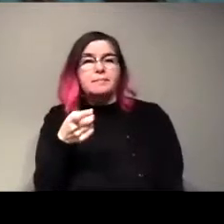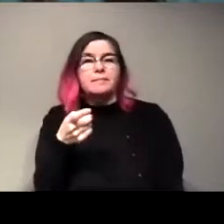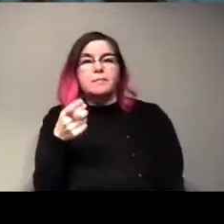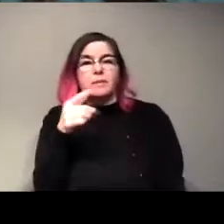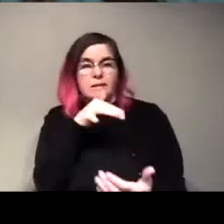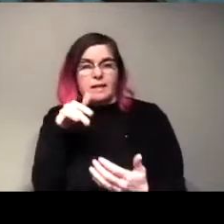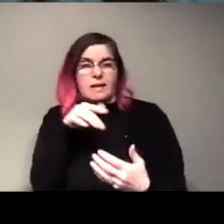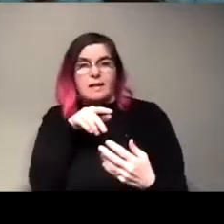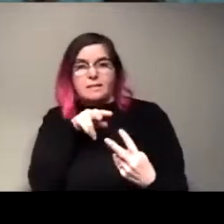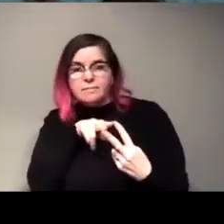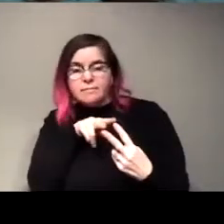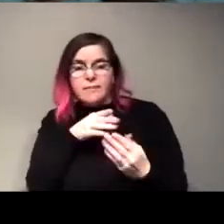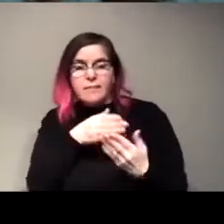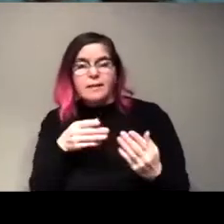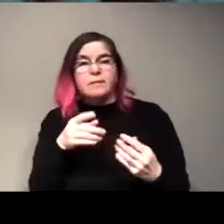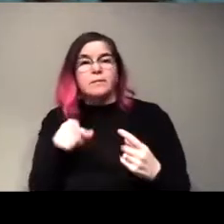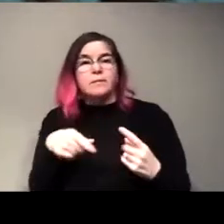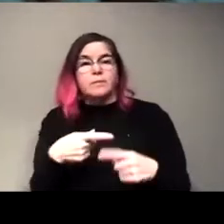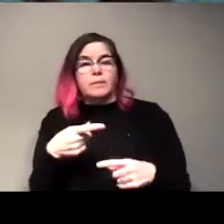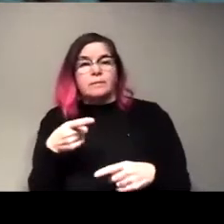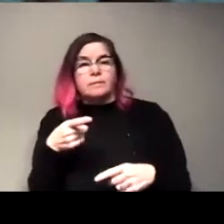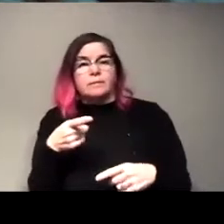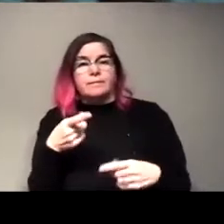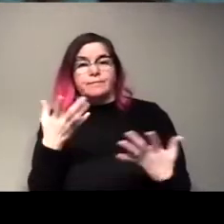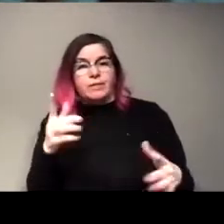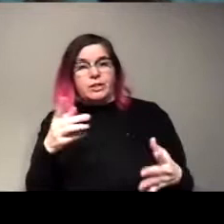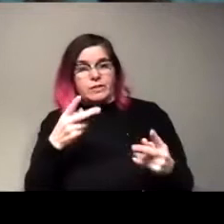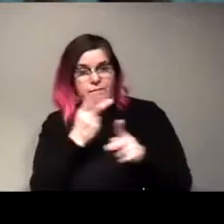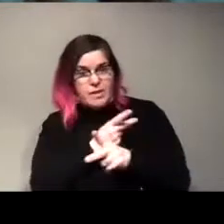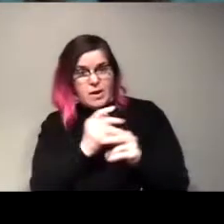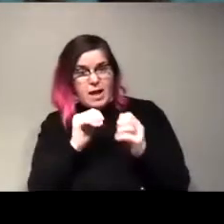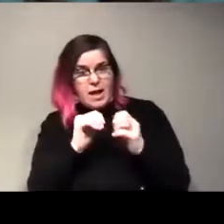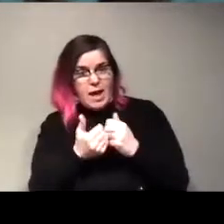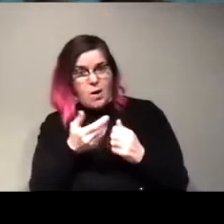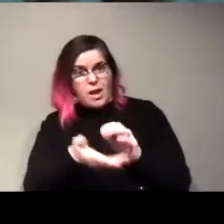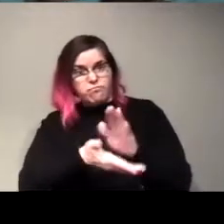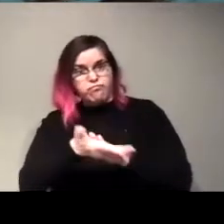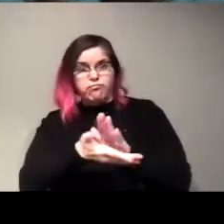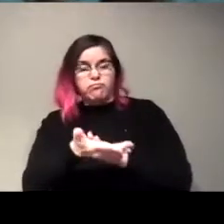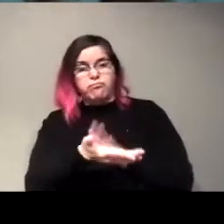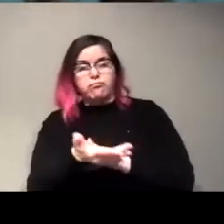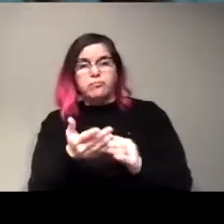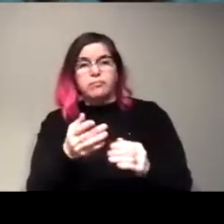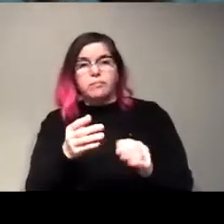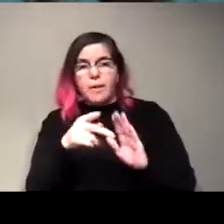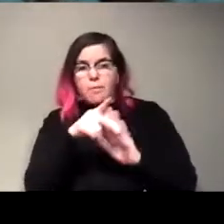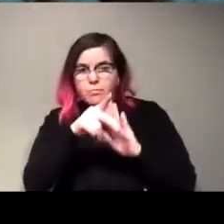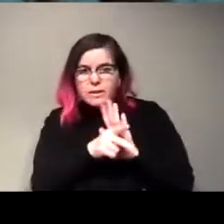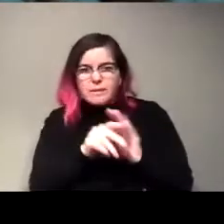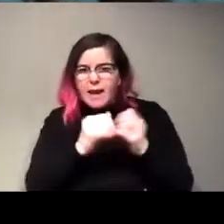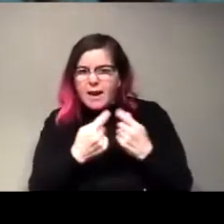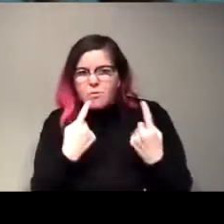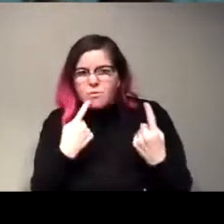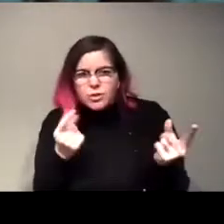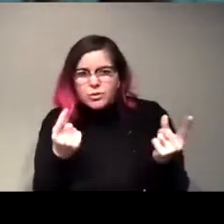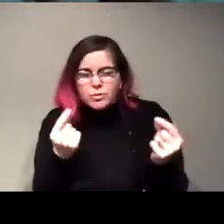you know, once we figure, you know, the, once we figure out how these enzymes are operating and like the principles that make them work, you know, that's something